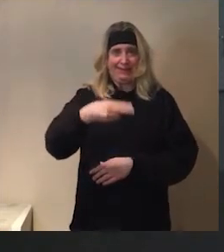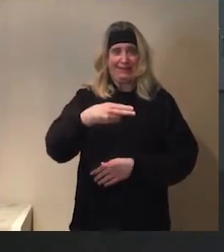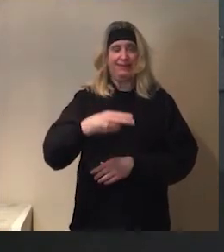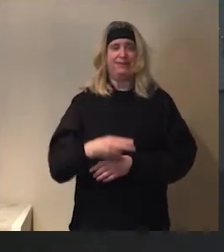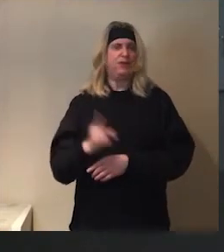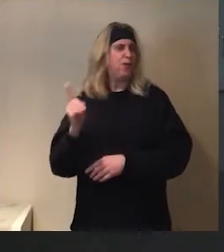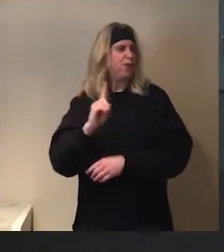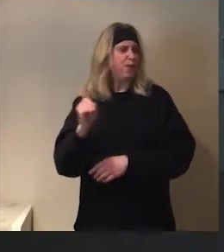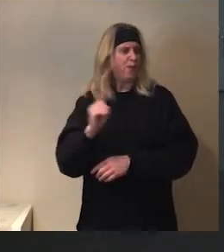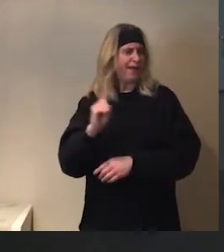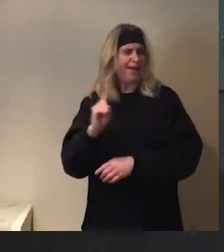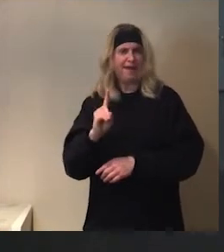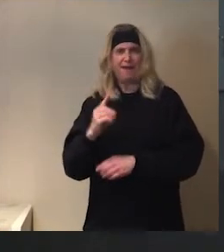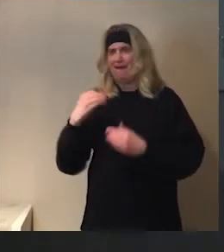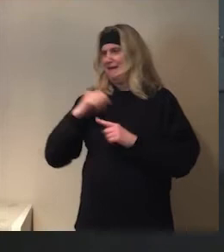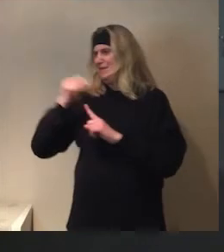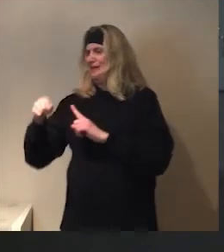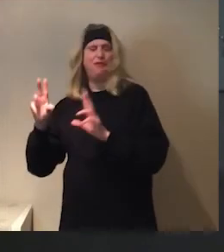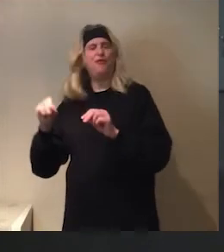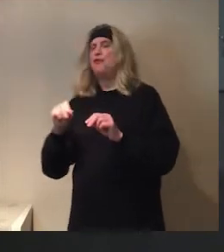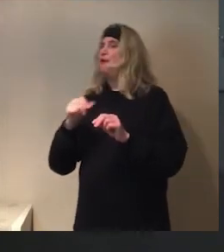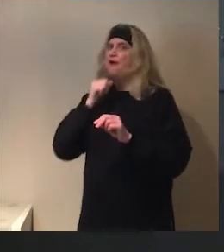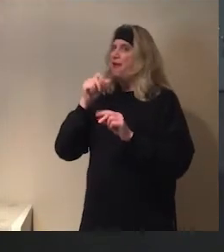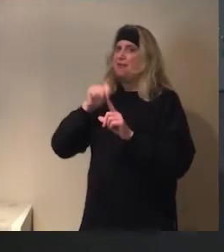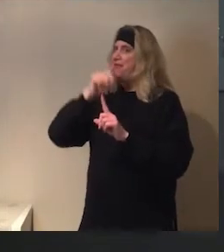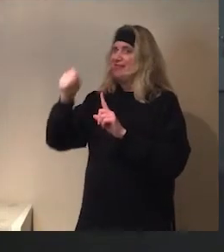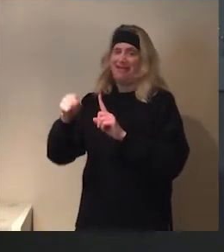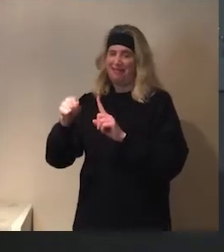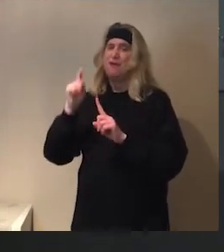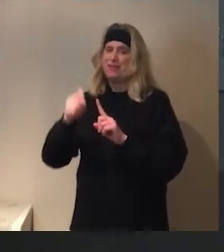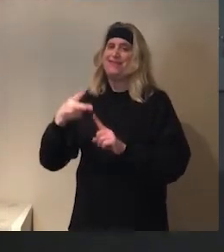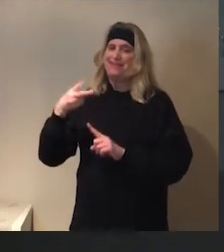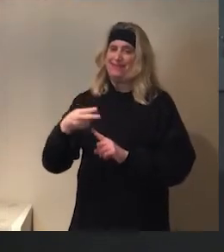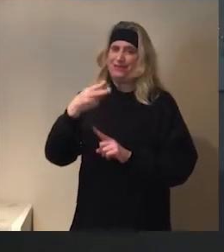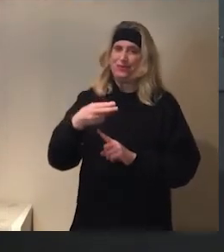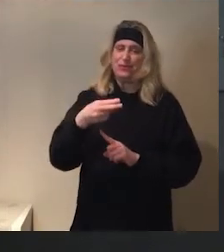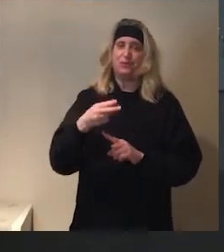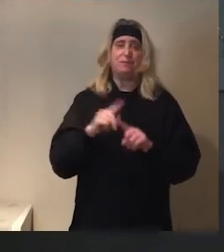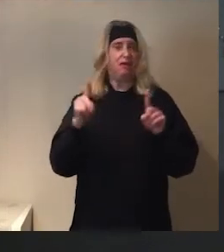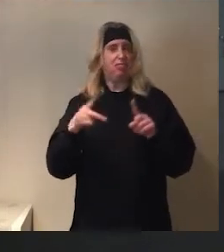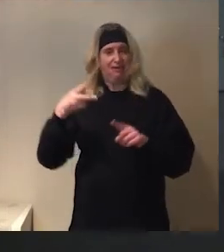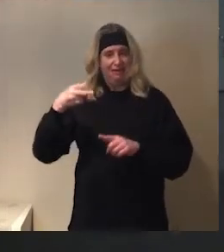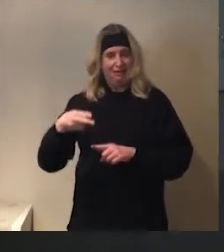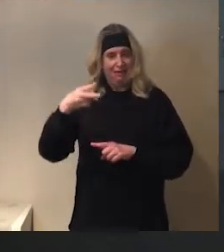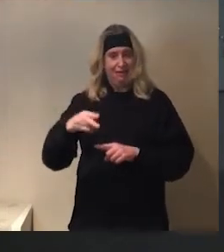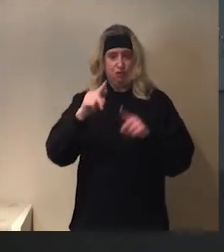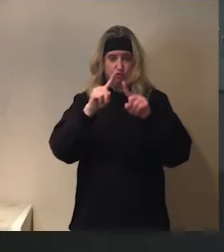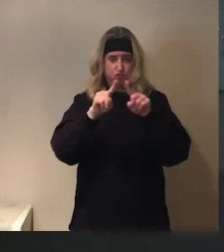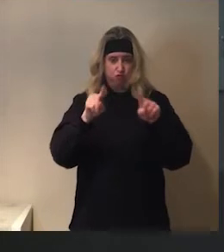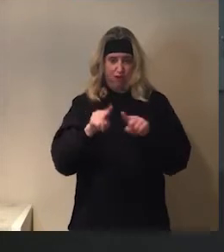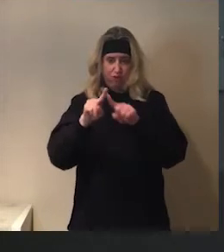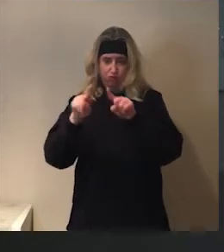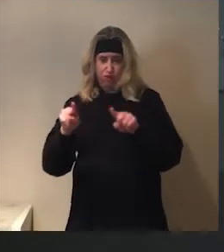Where are the scissors? have a banana. No, that won't do. What the? But I can cut triangles